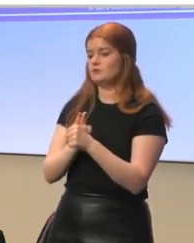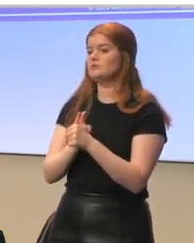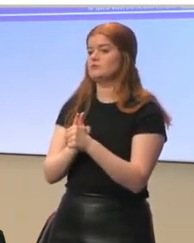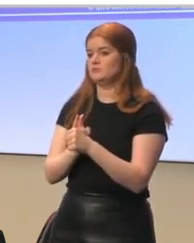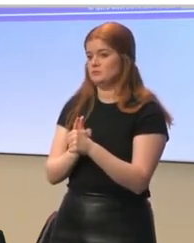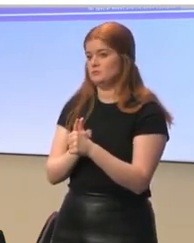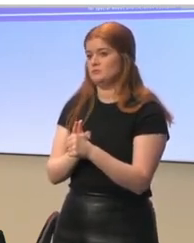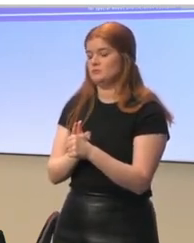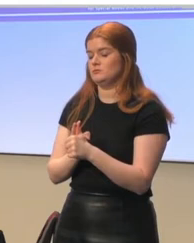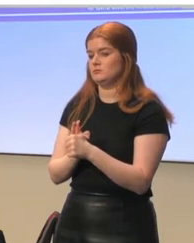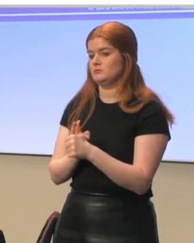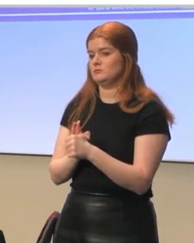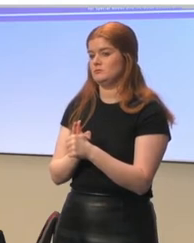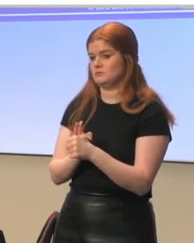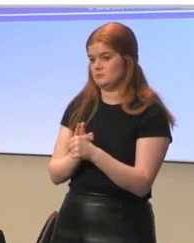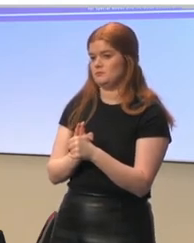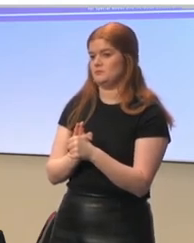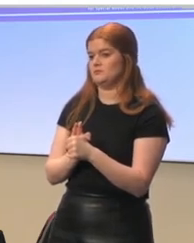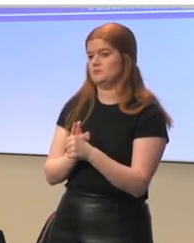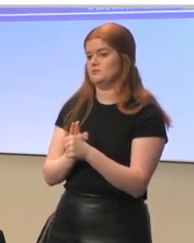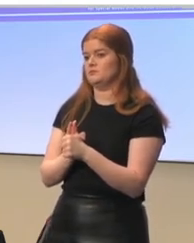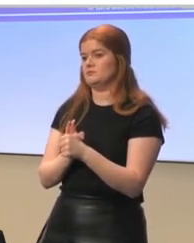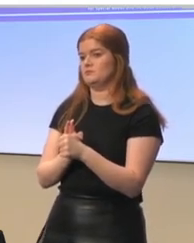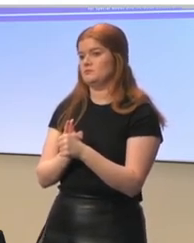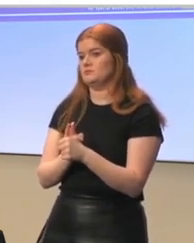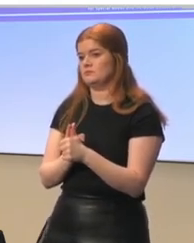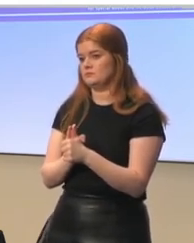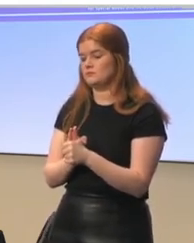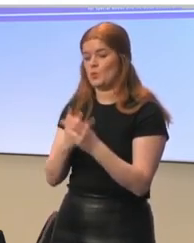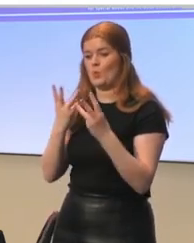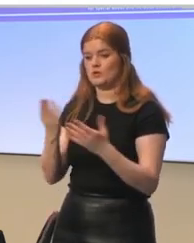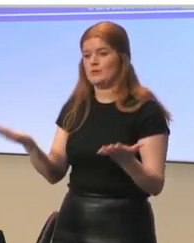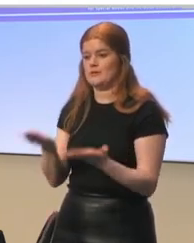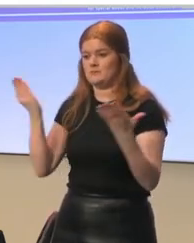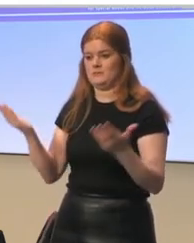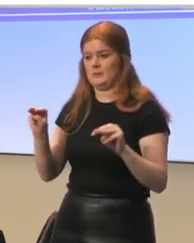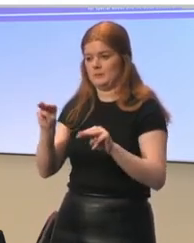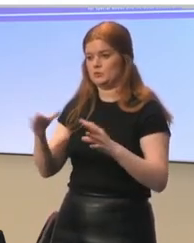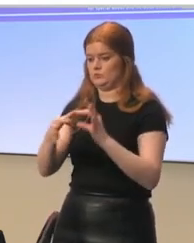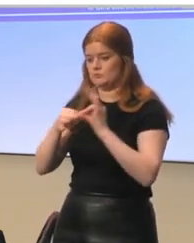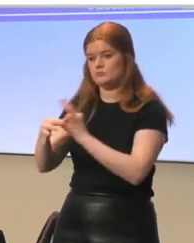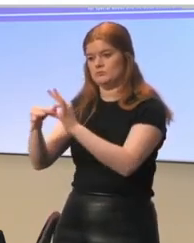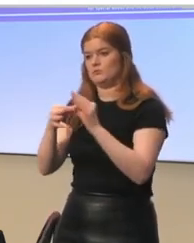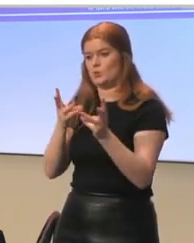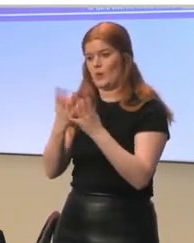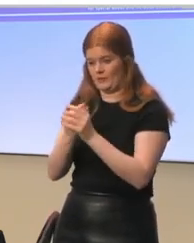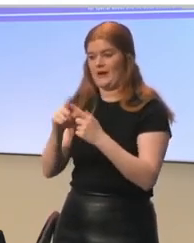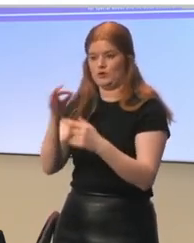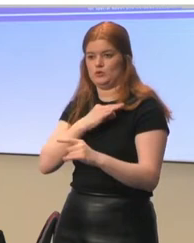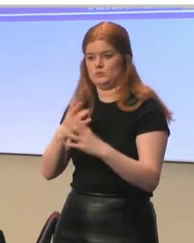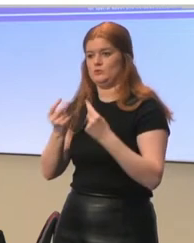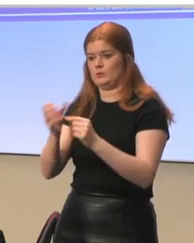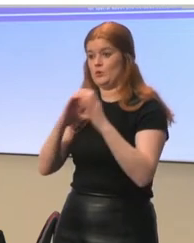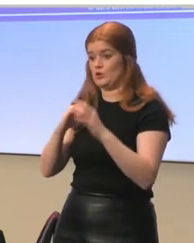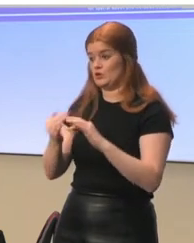operational elements are to enable collaboration and effective communication. And if you think